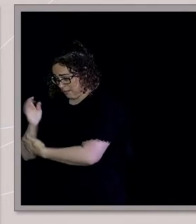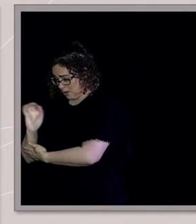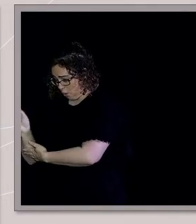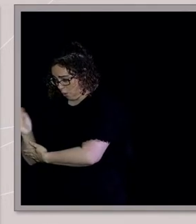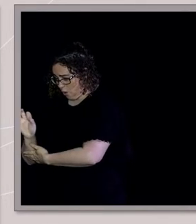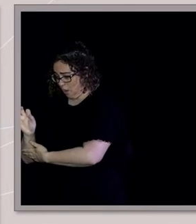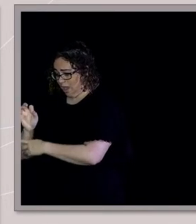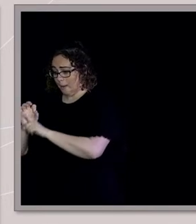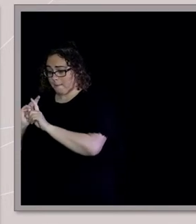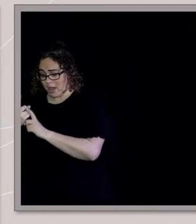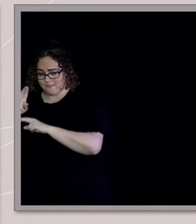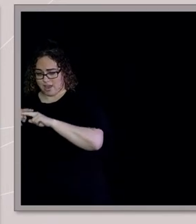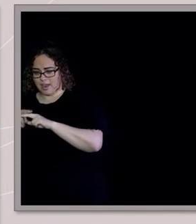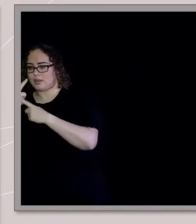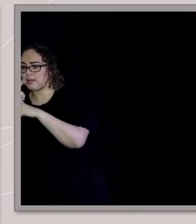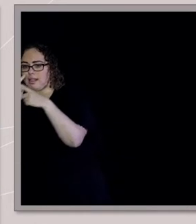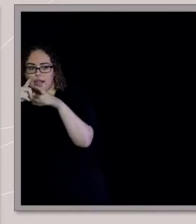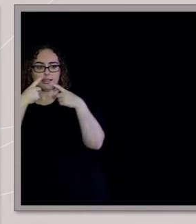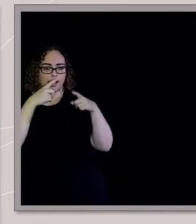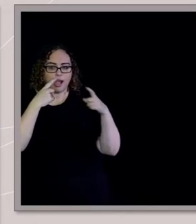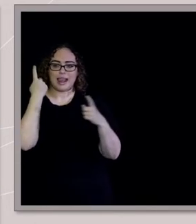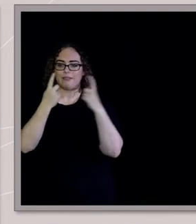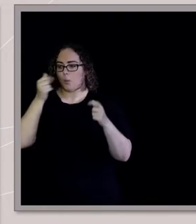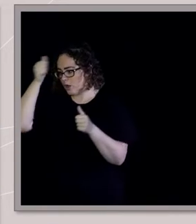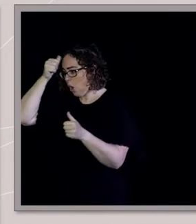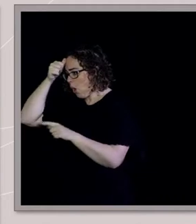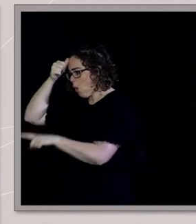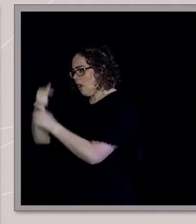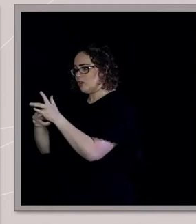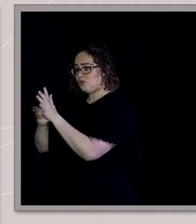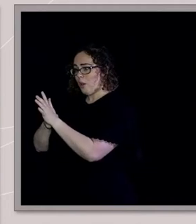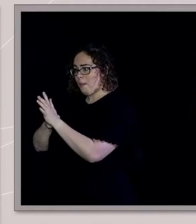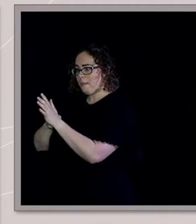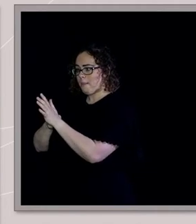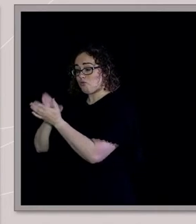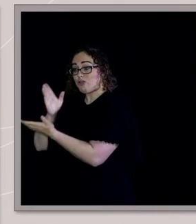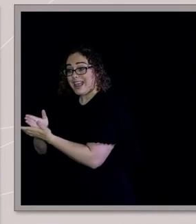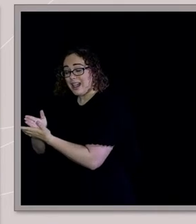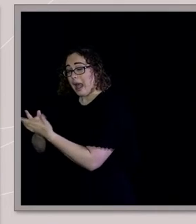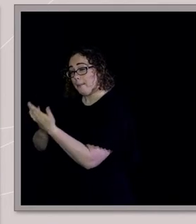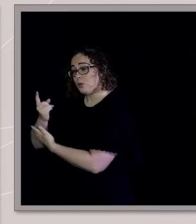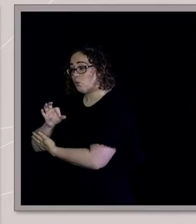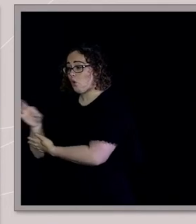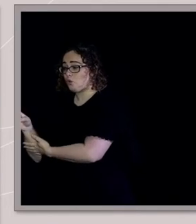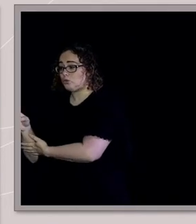receive the Holy Spirit is not really that solid. That was just something you couldn't talk about. So,